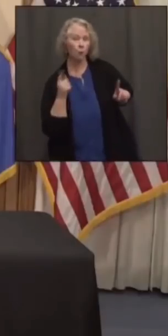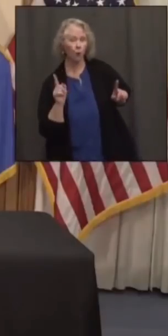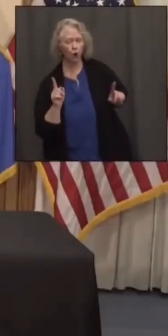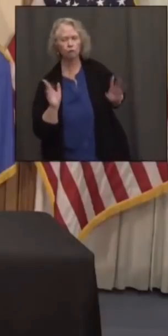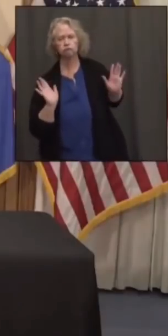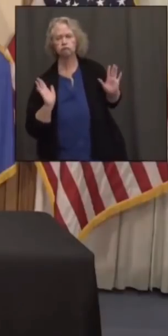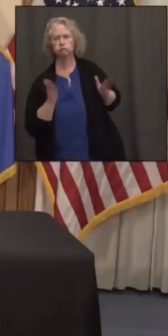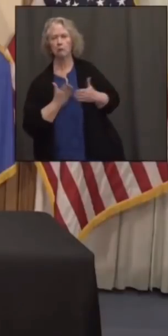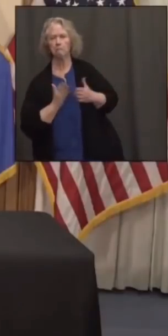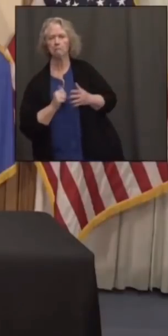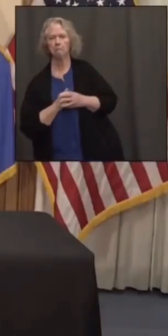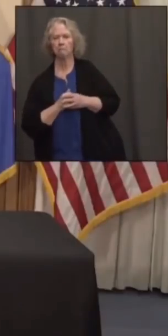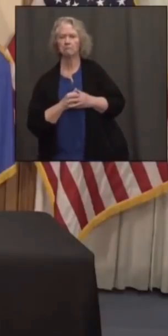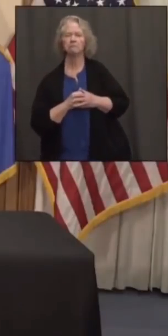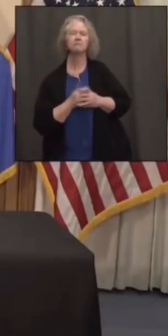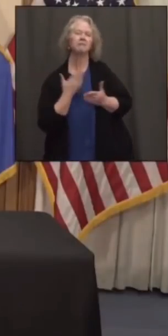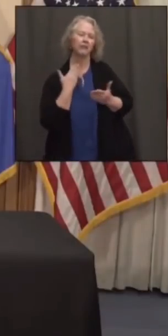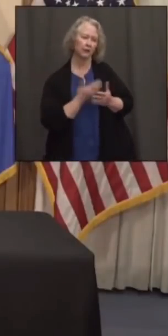Okay. Thank you.